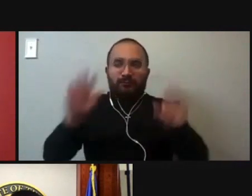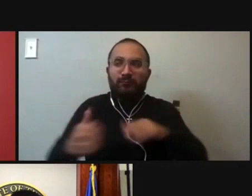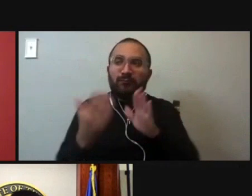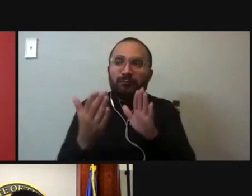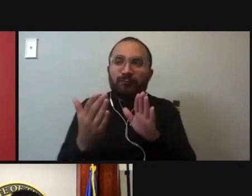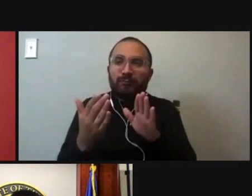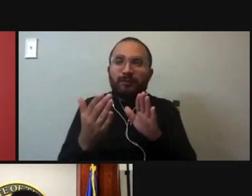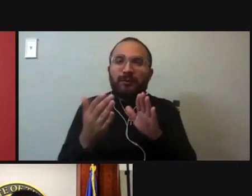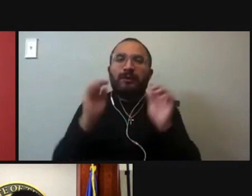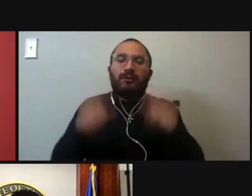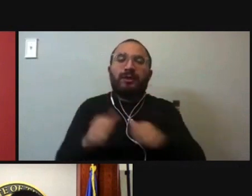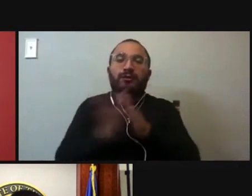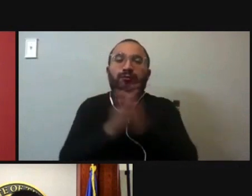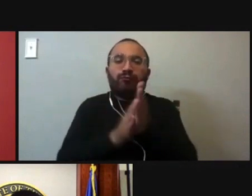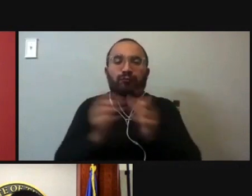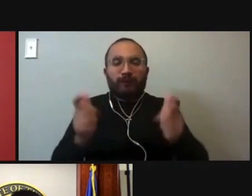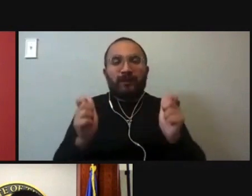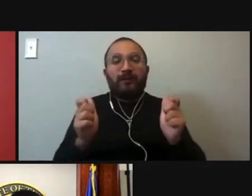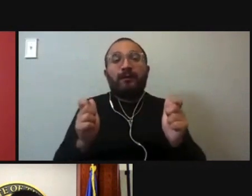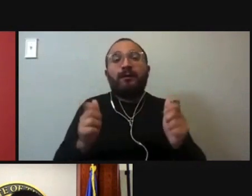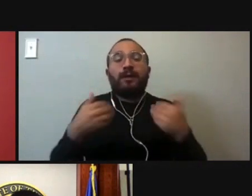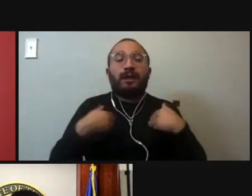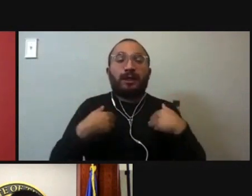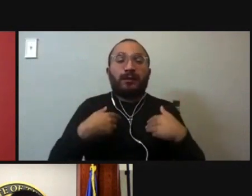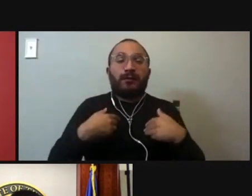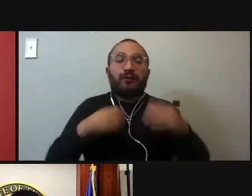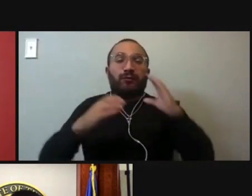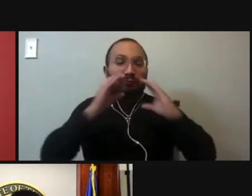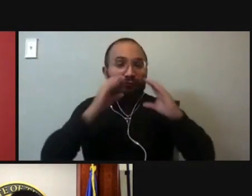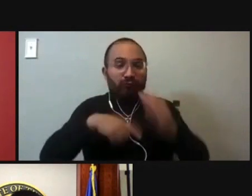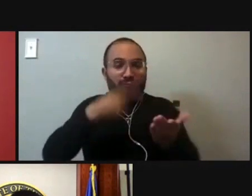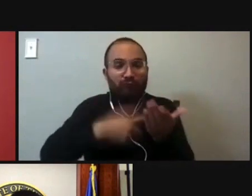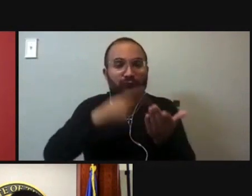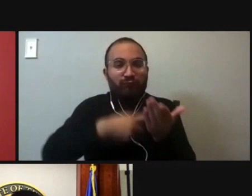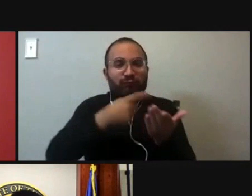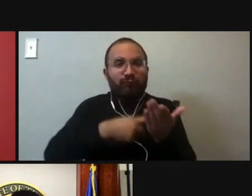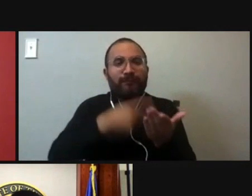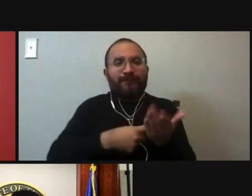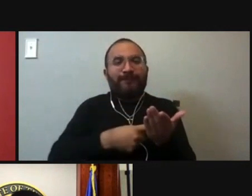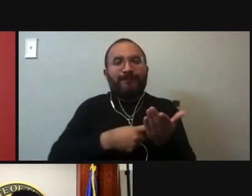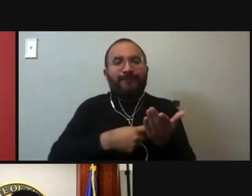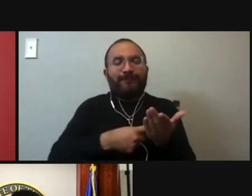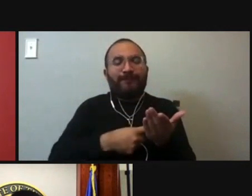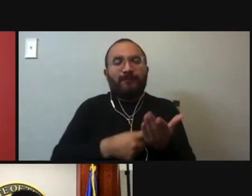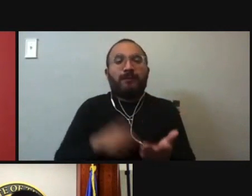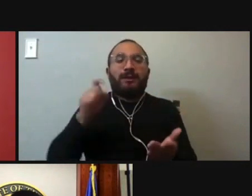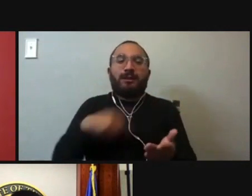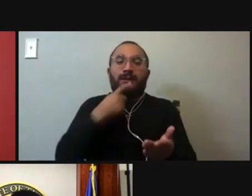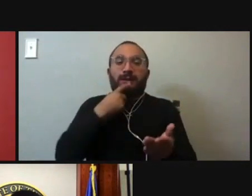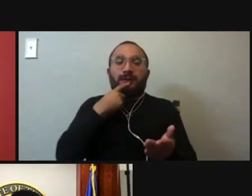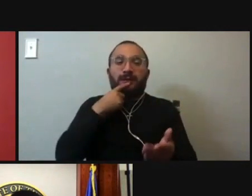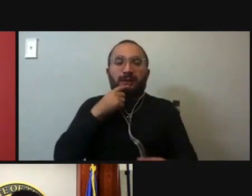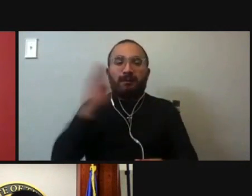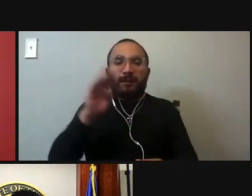we can do that right away. I think we need to have a discussion. And I need to say from that august podium that Black Lives